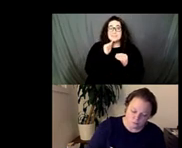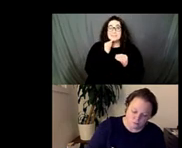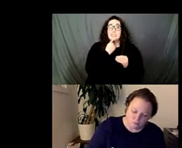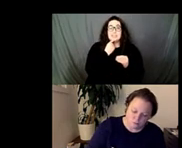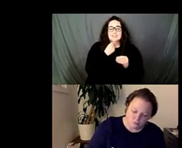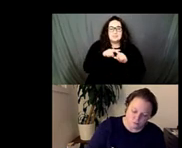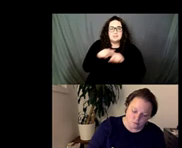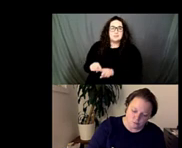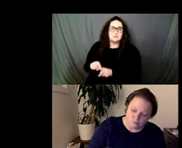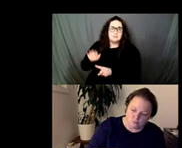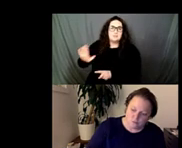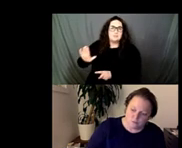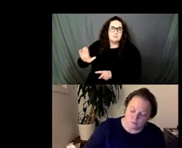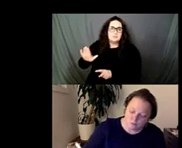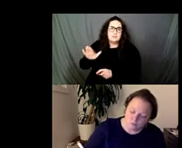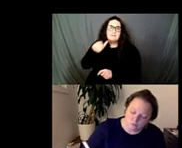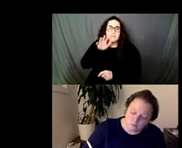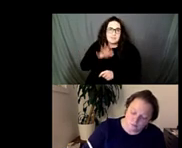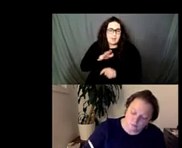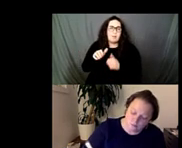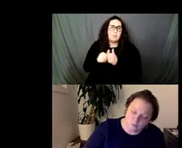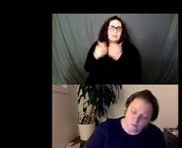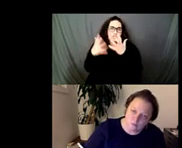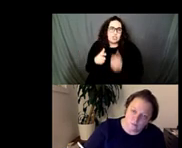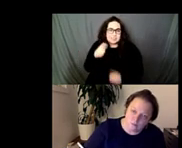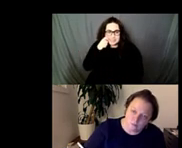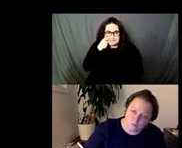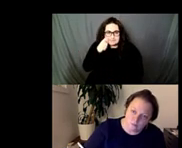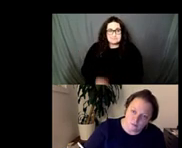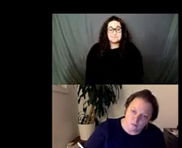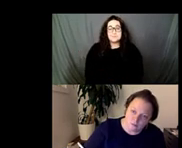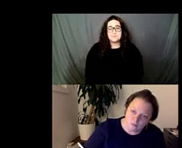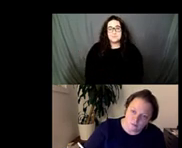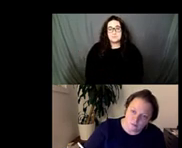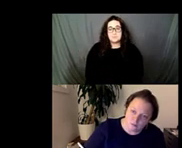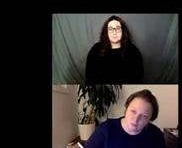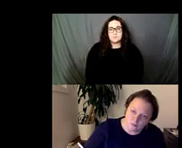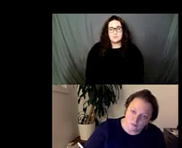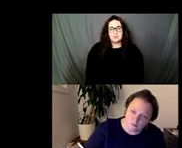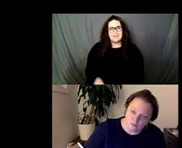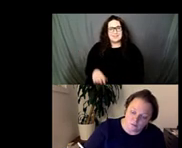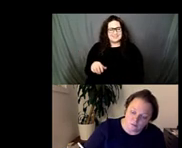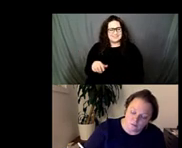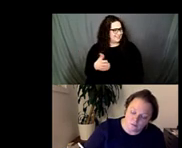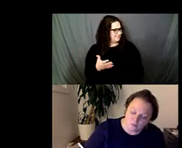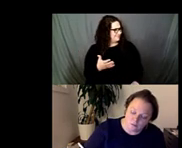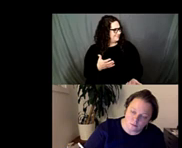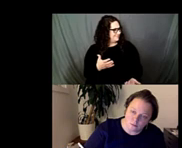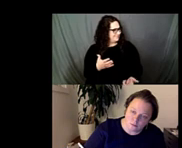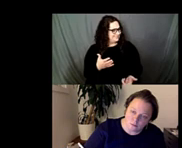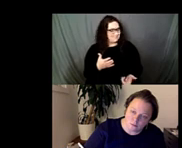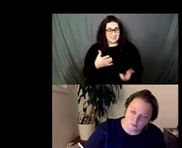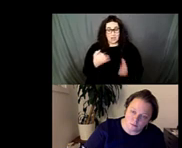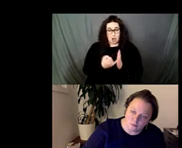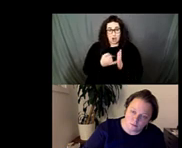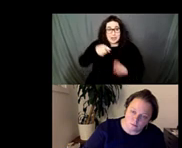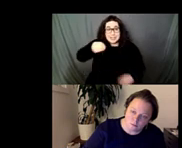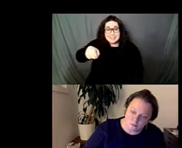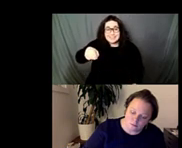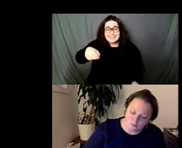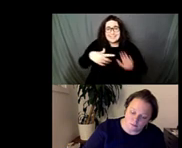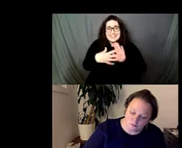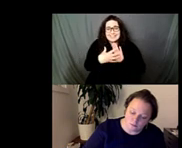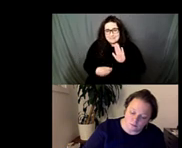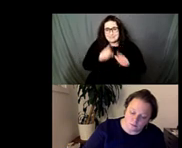and and you know she just sort of said um art imitating reality like this is you know what's going on and and we left really